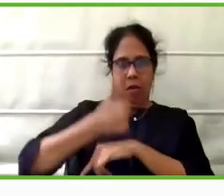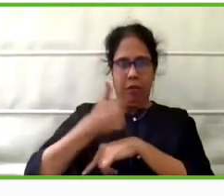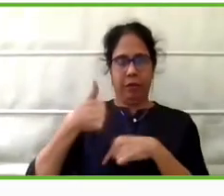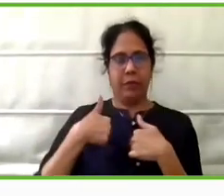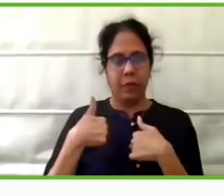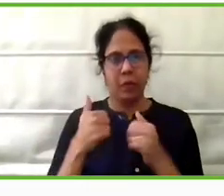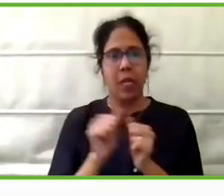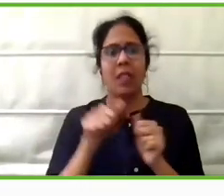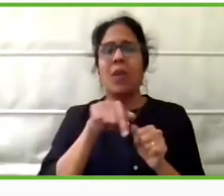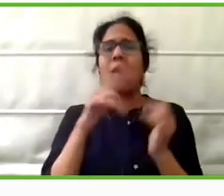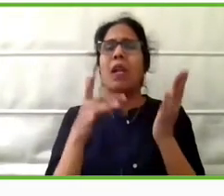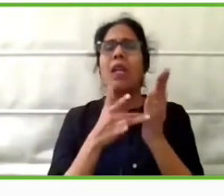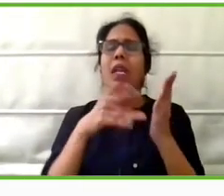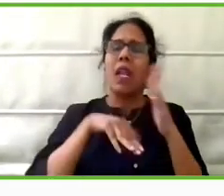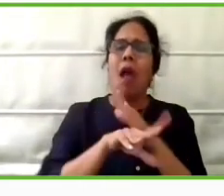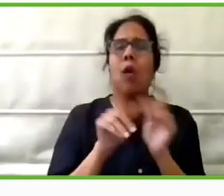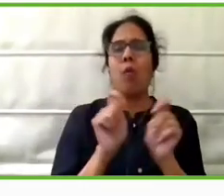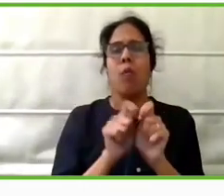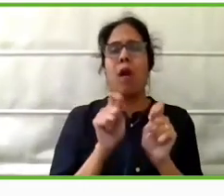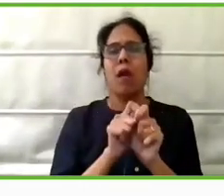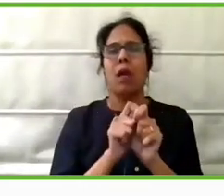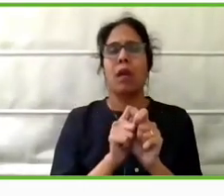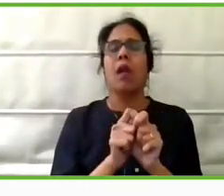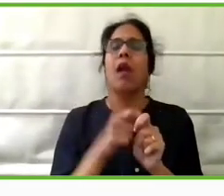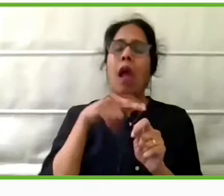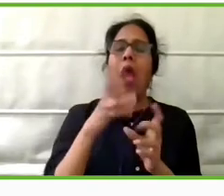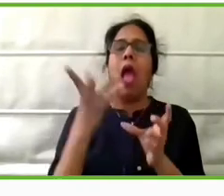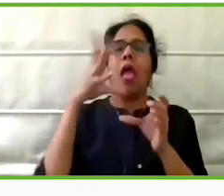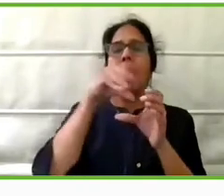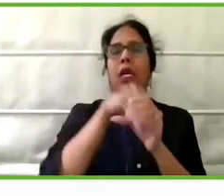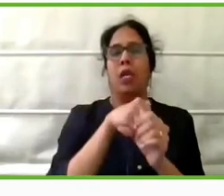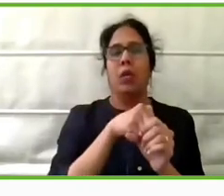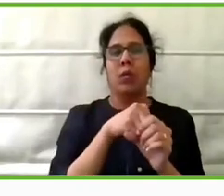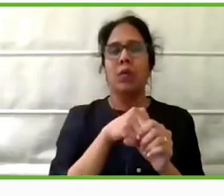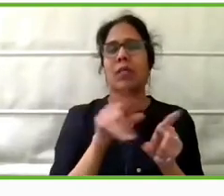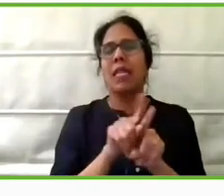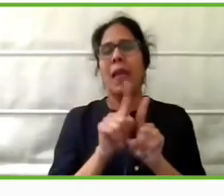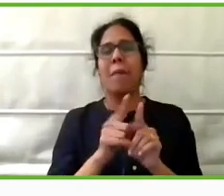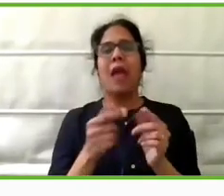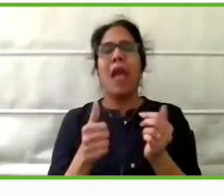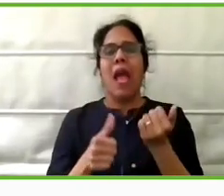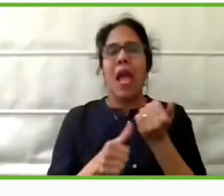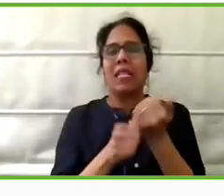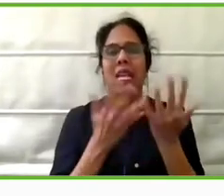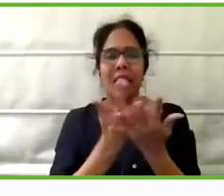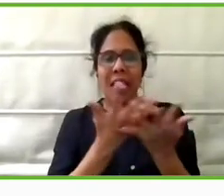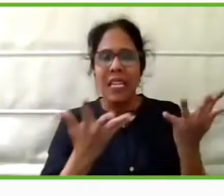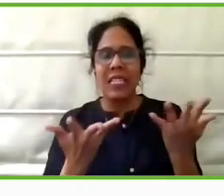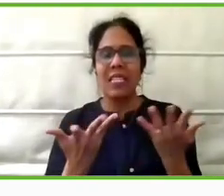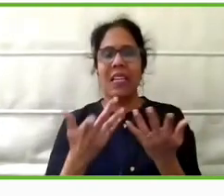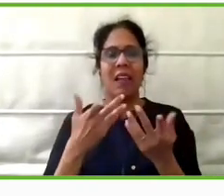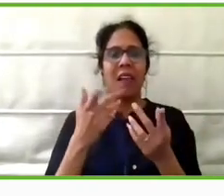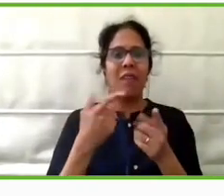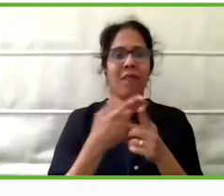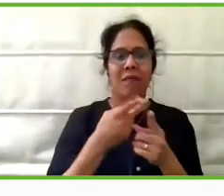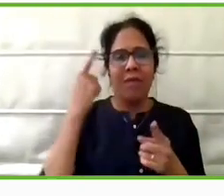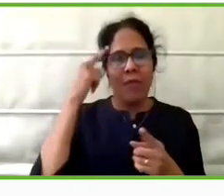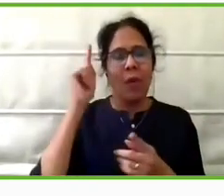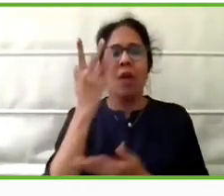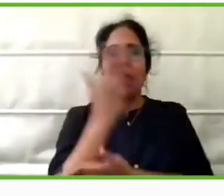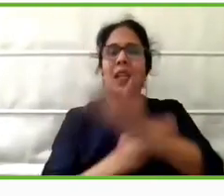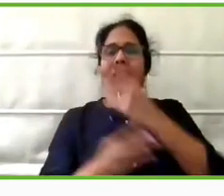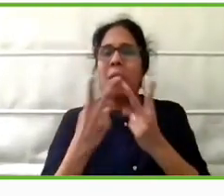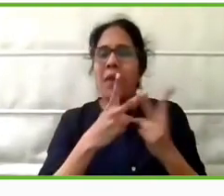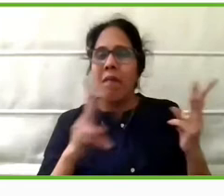technology for inclusion. If you look at the landscape of assistive devices in India and abroad on